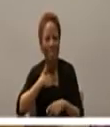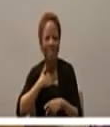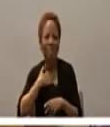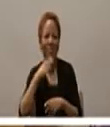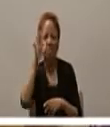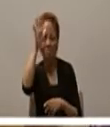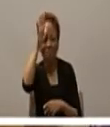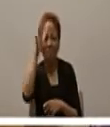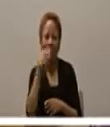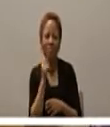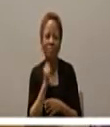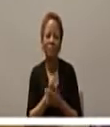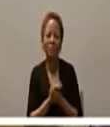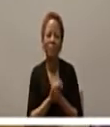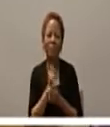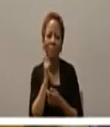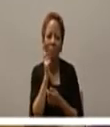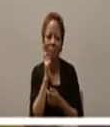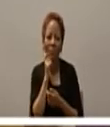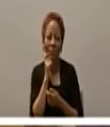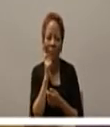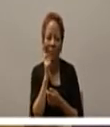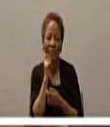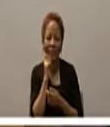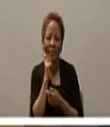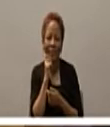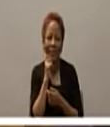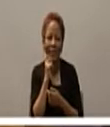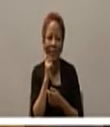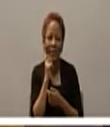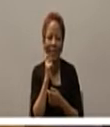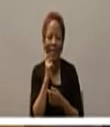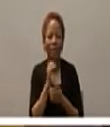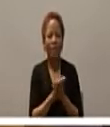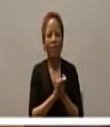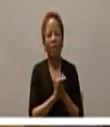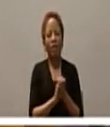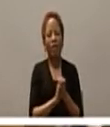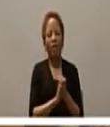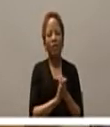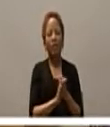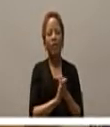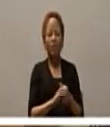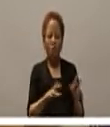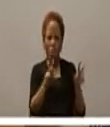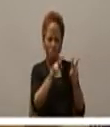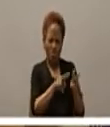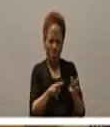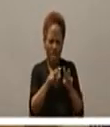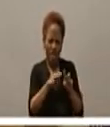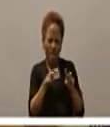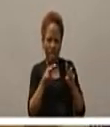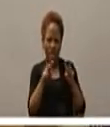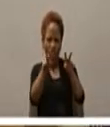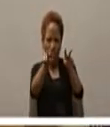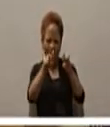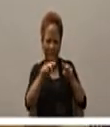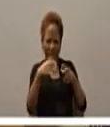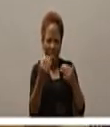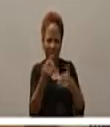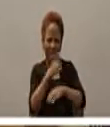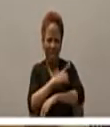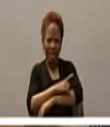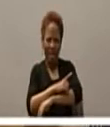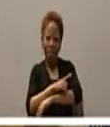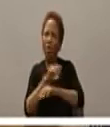today just encourage us to sure we continue to give glory and honor praise to God we continue to look heavenward this